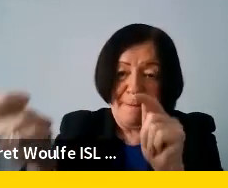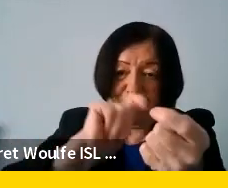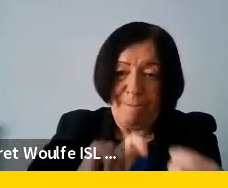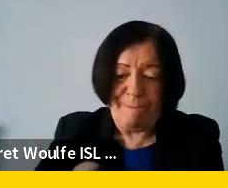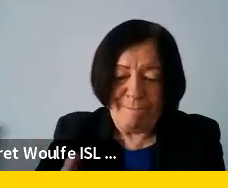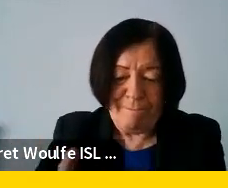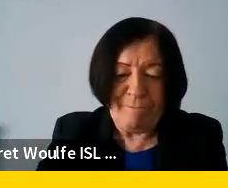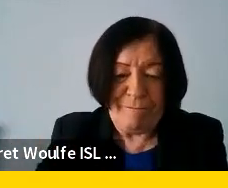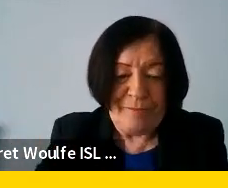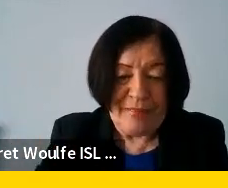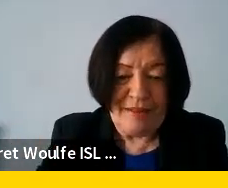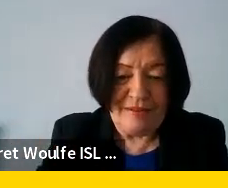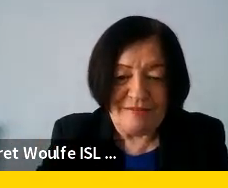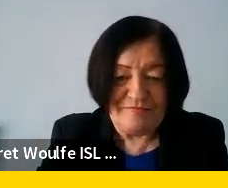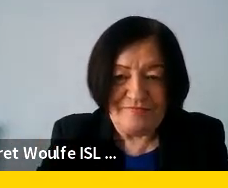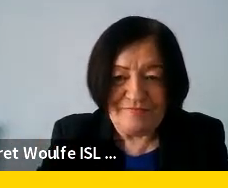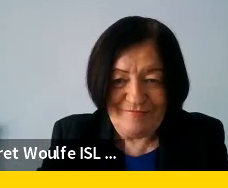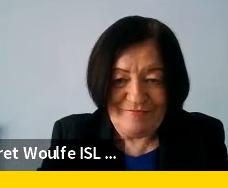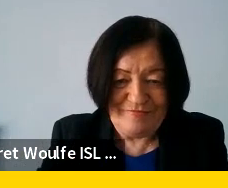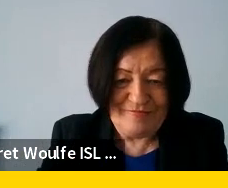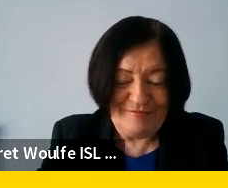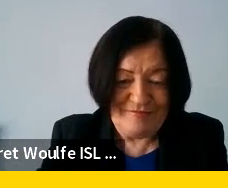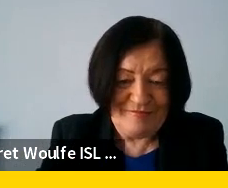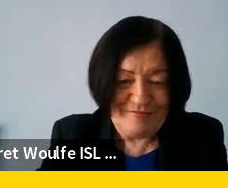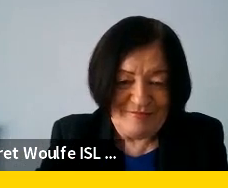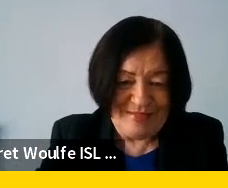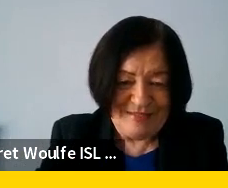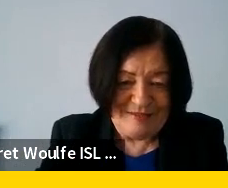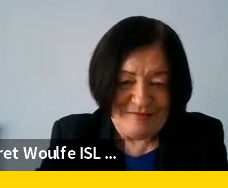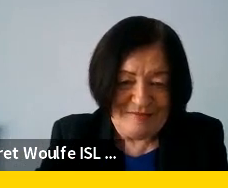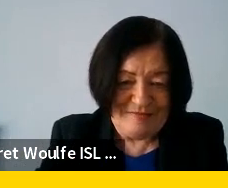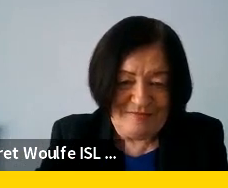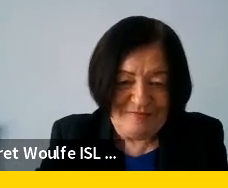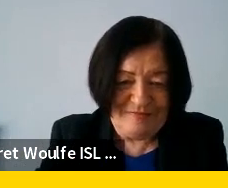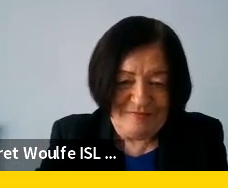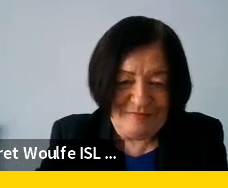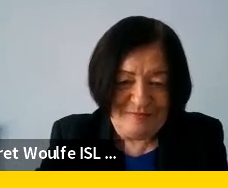It's a Darren here. I'm going to swap with Margaret again. Perfect. Thanks Darren. Um,